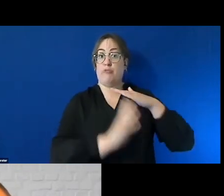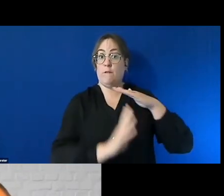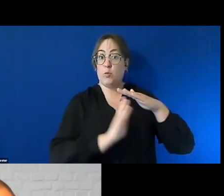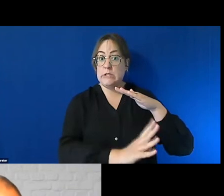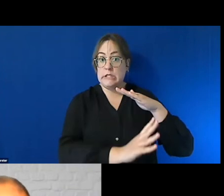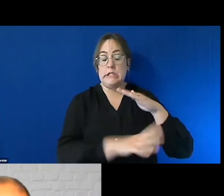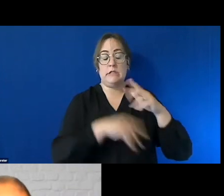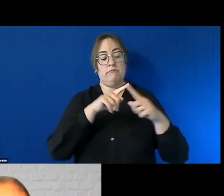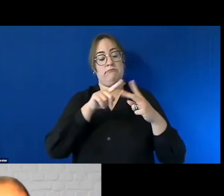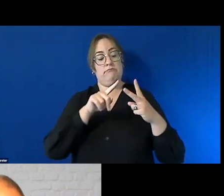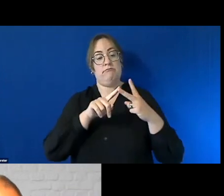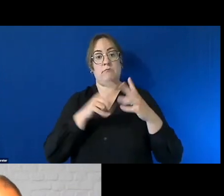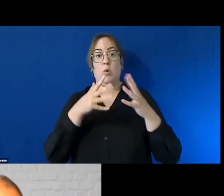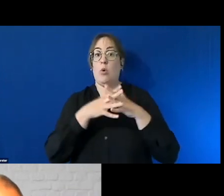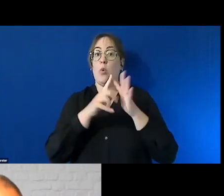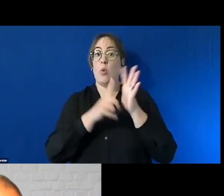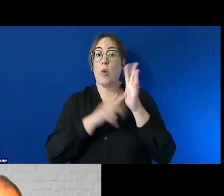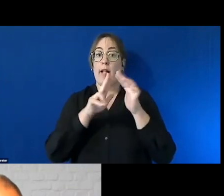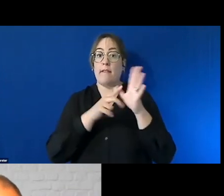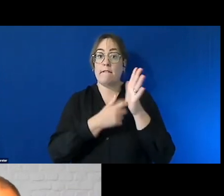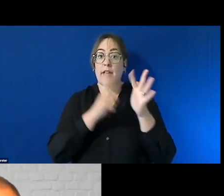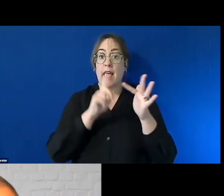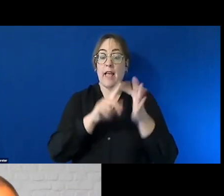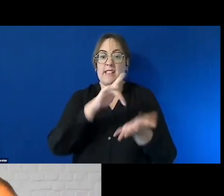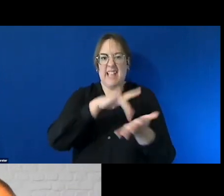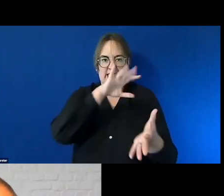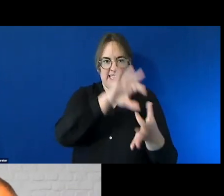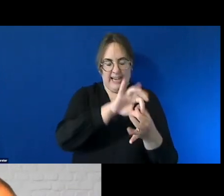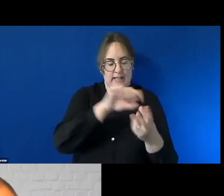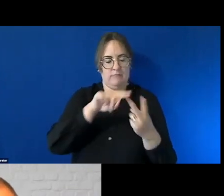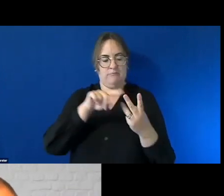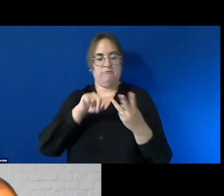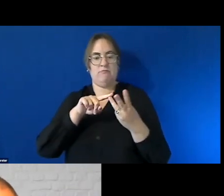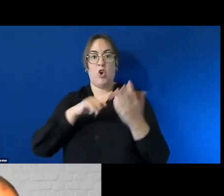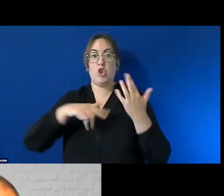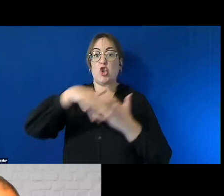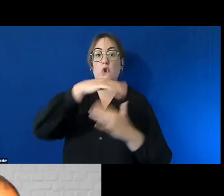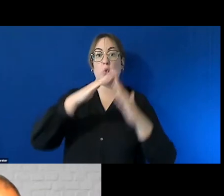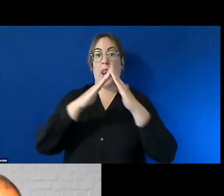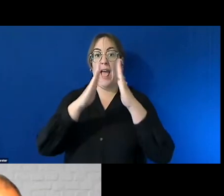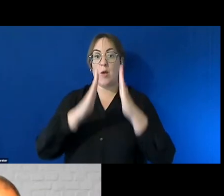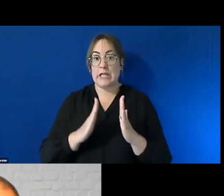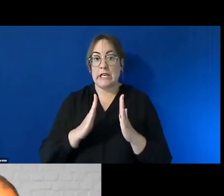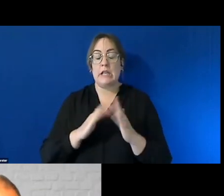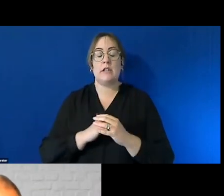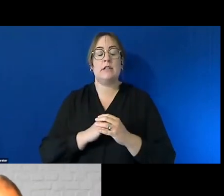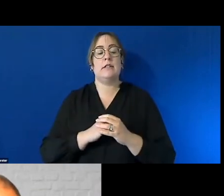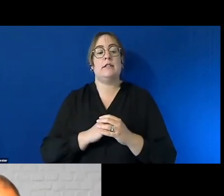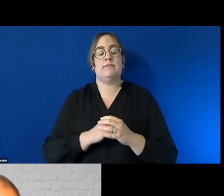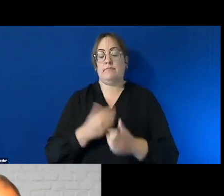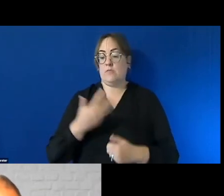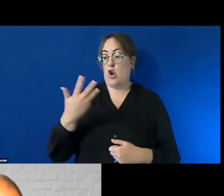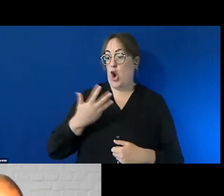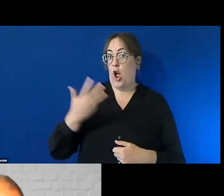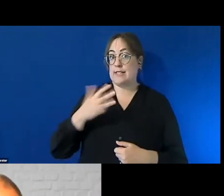receiving welfare benefits those living in social housing and other part-time planning professionals approximately 19 percent of our